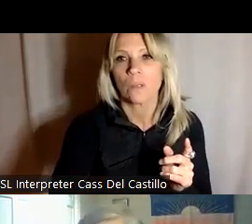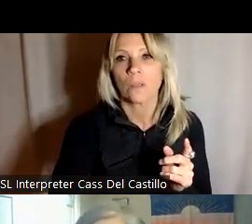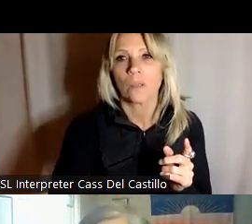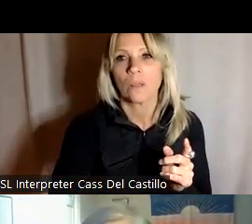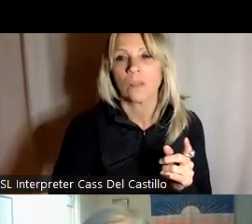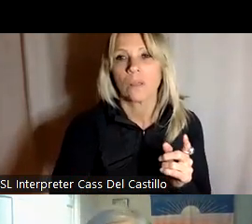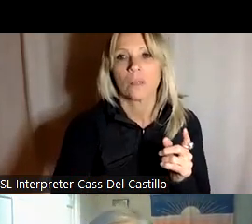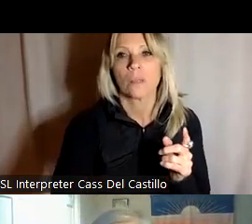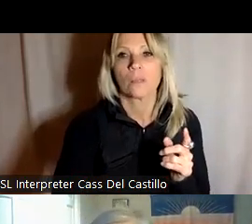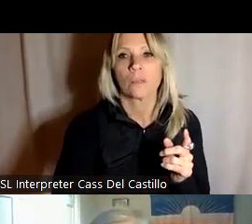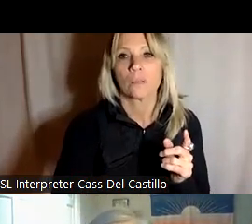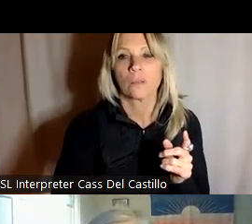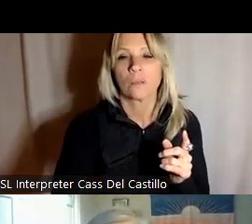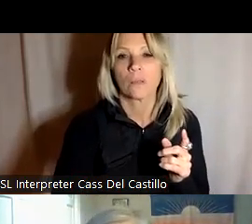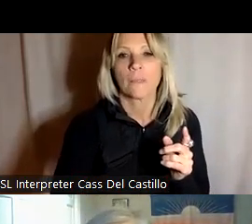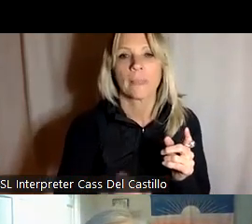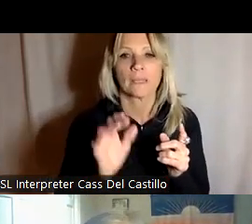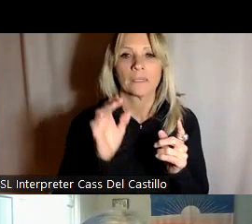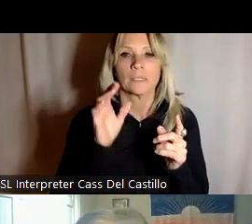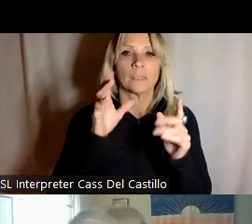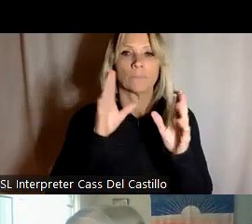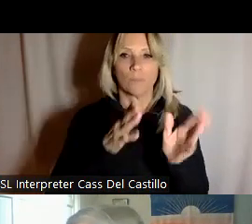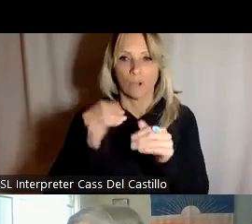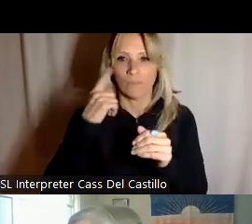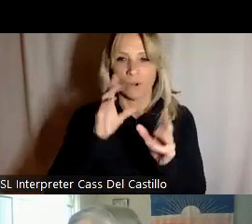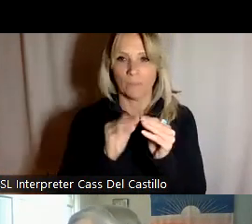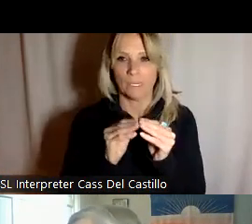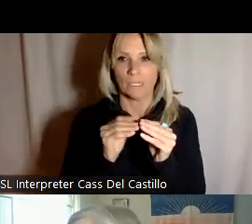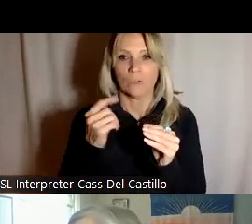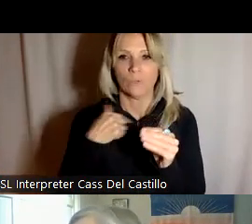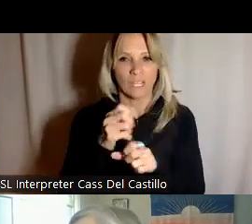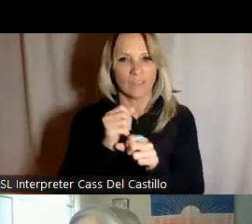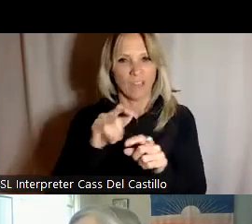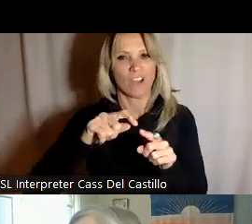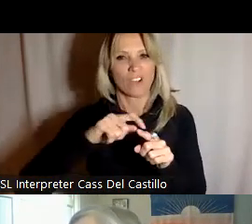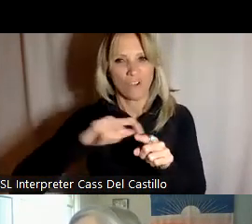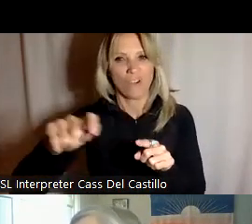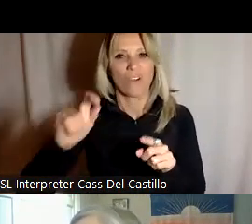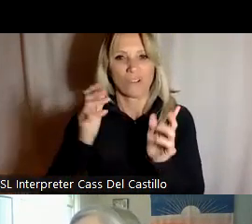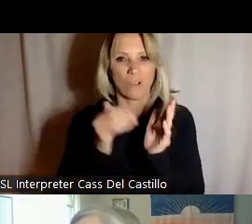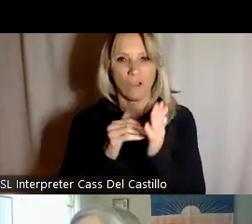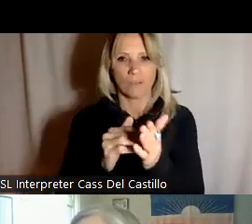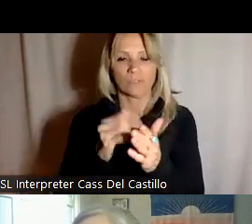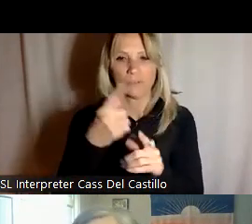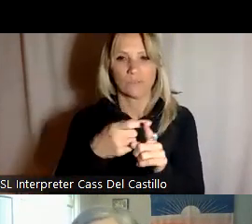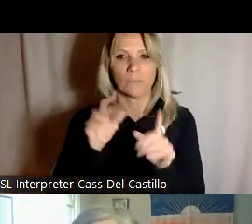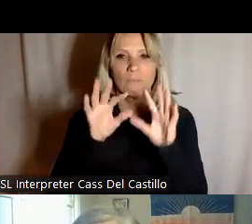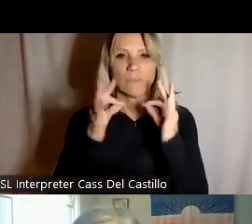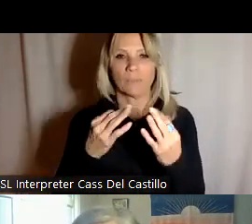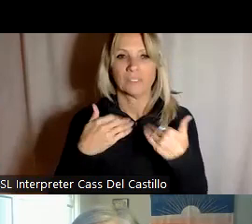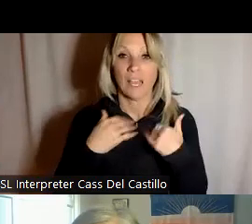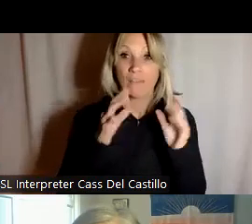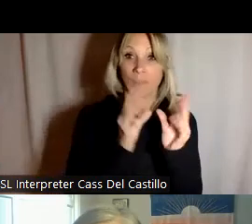i we hear we get this call quite often from families who um have a meeting coming